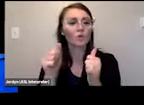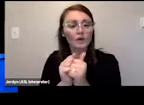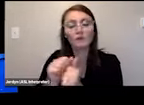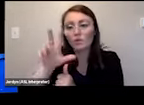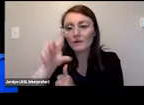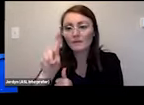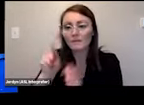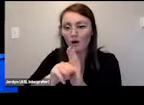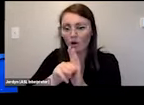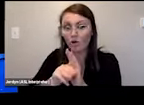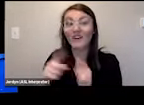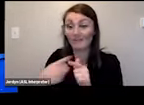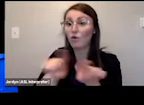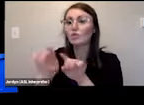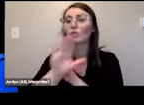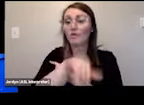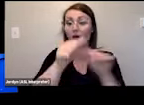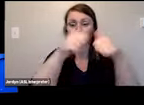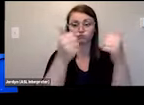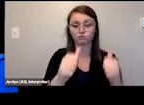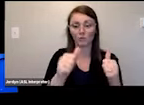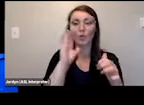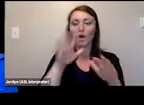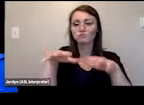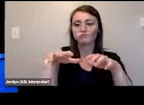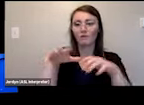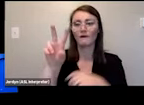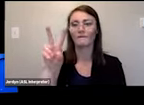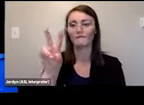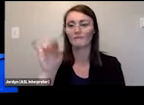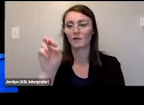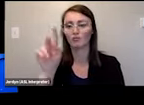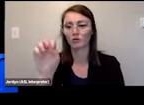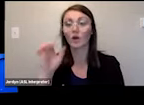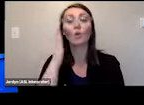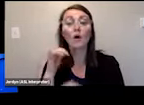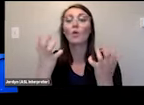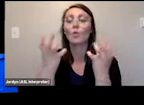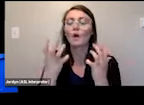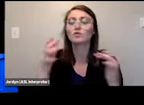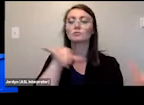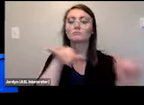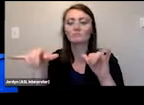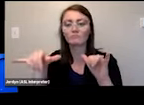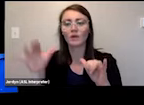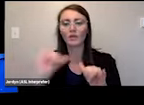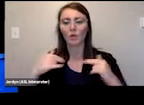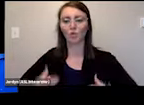sculpture vibrates to mimic the sounds of human footprints so that was really cool